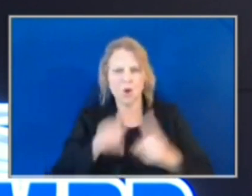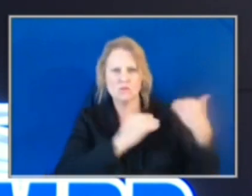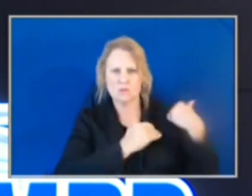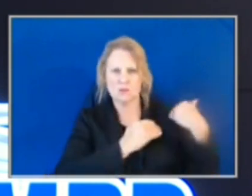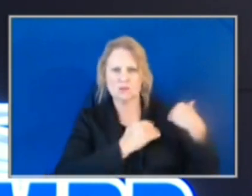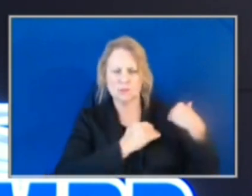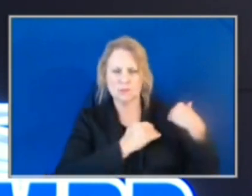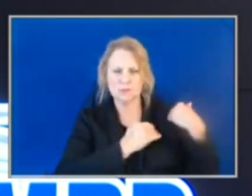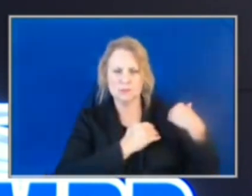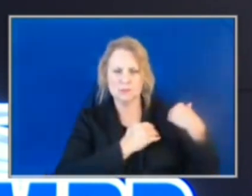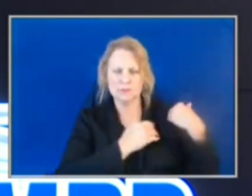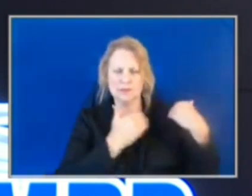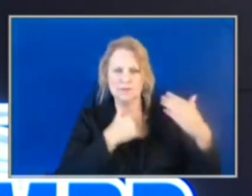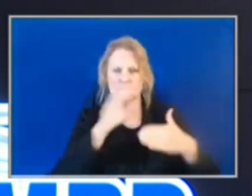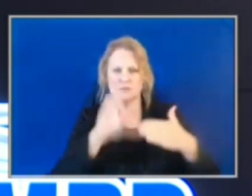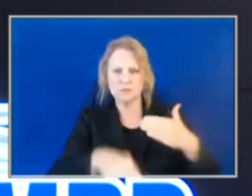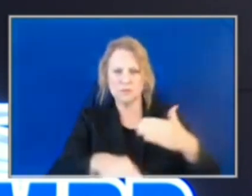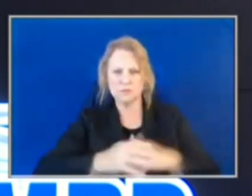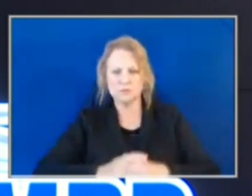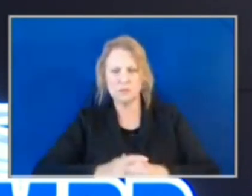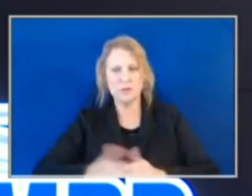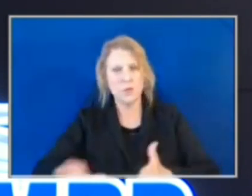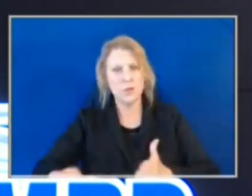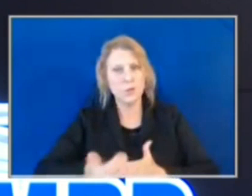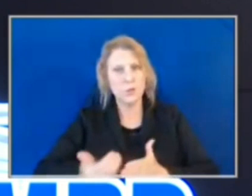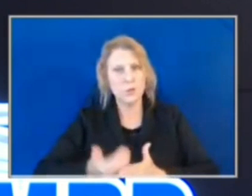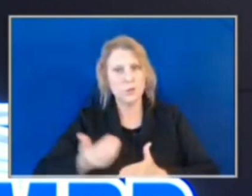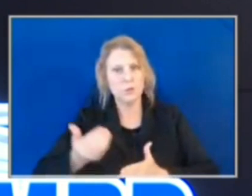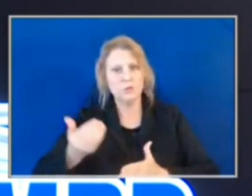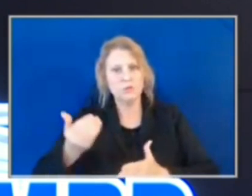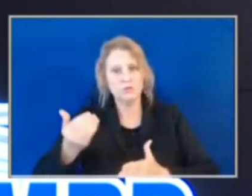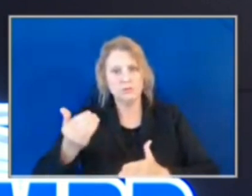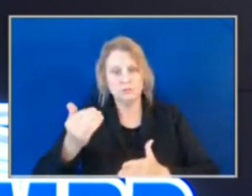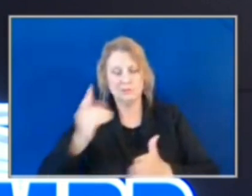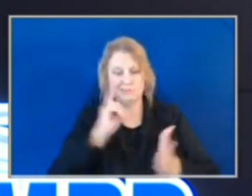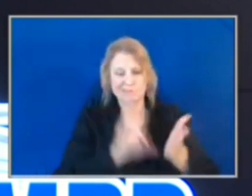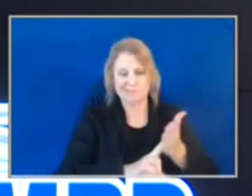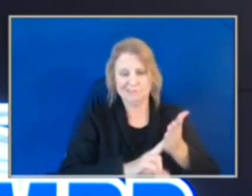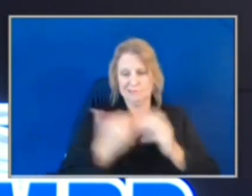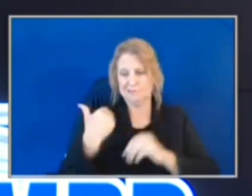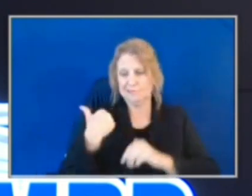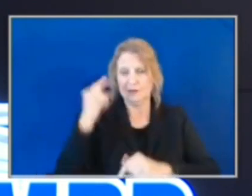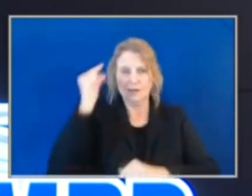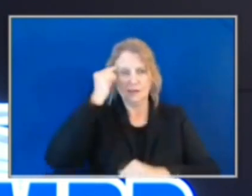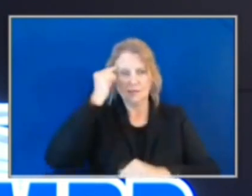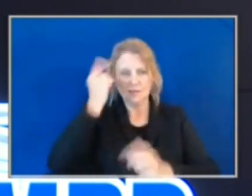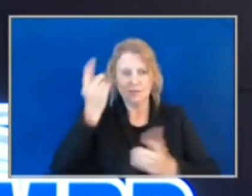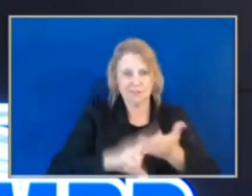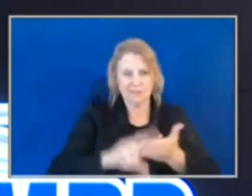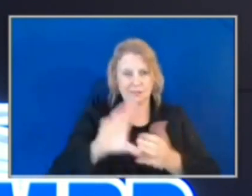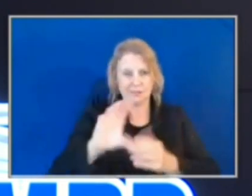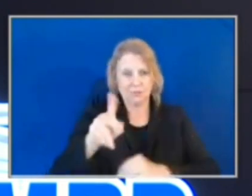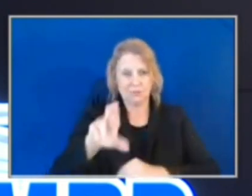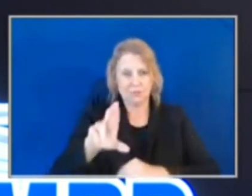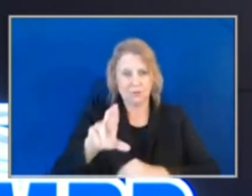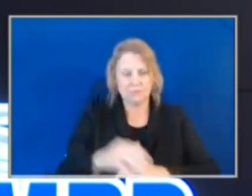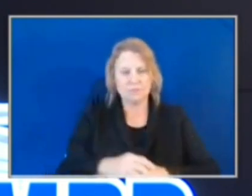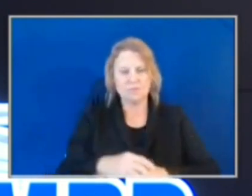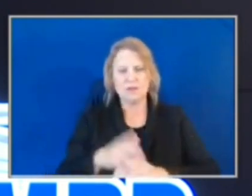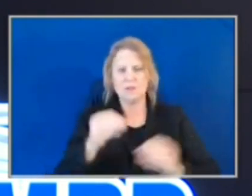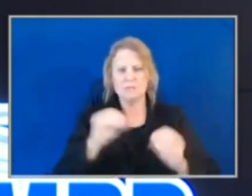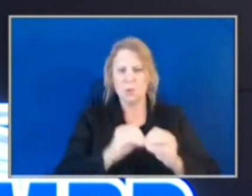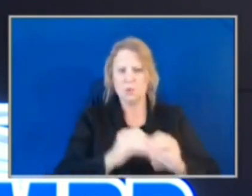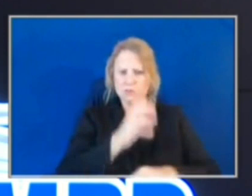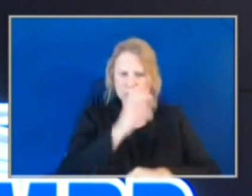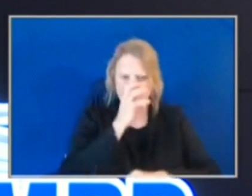brand new and much-needed legislation just signed by Governor Cooper on Monday will allow officers to hand out stricter penalties with the hope of